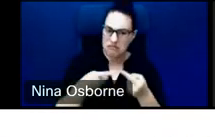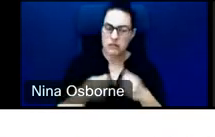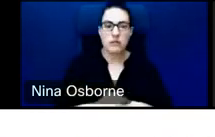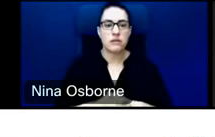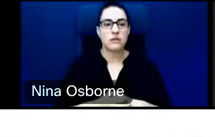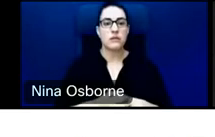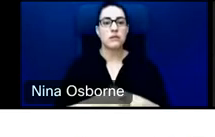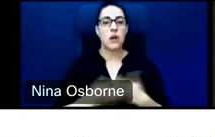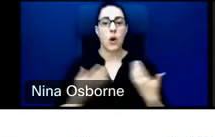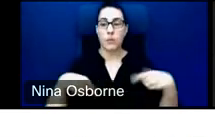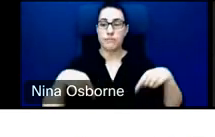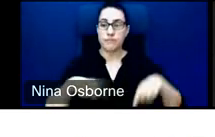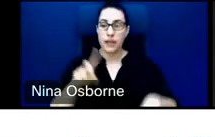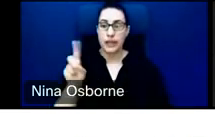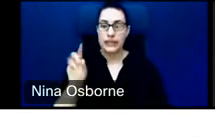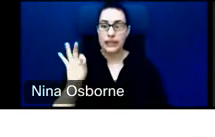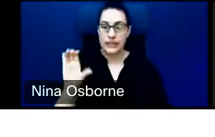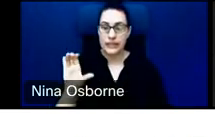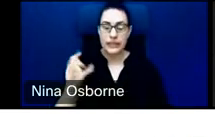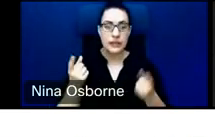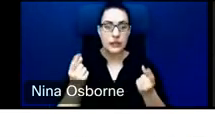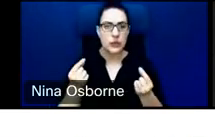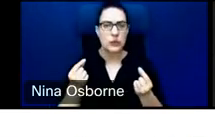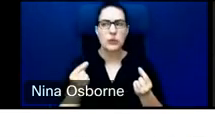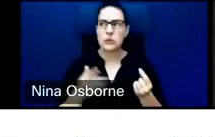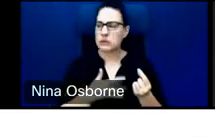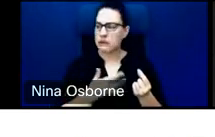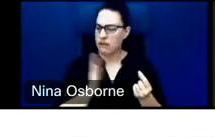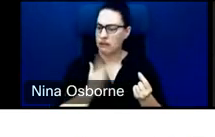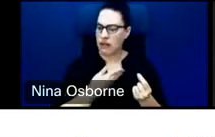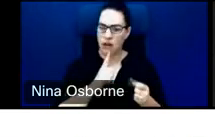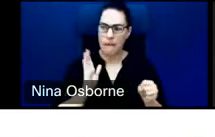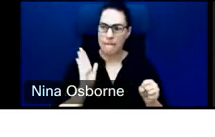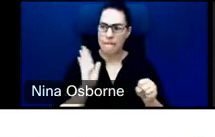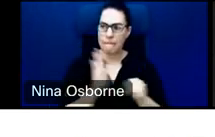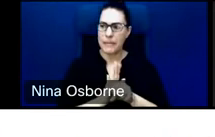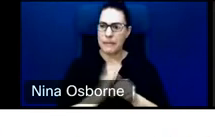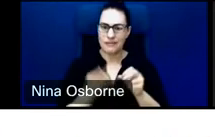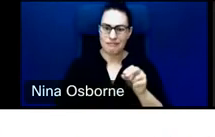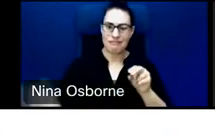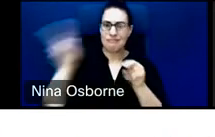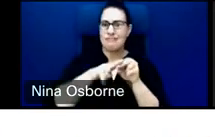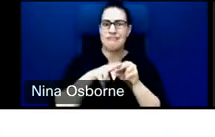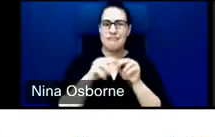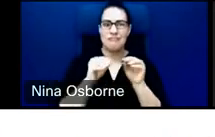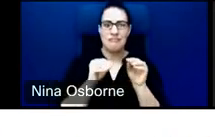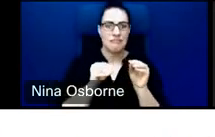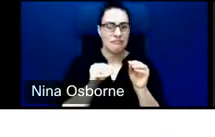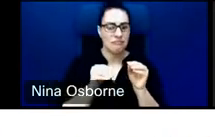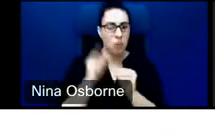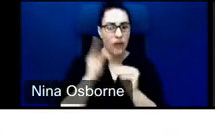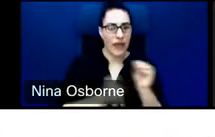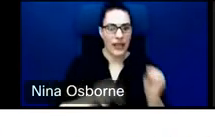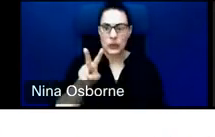really, I must say, I think we've grown our commitment more than 200 by more than